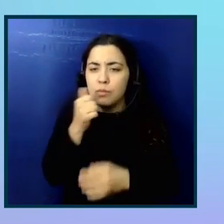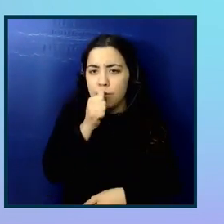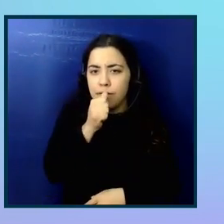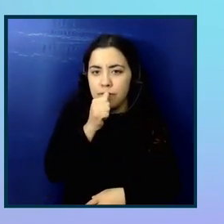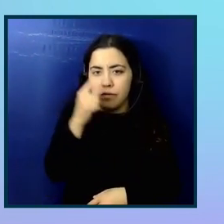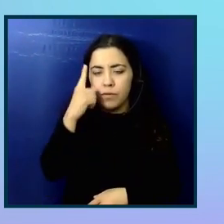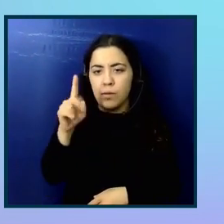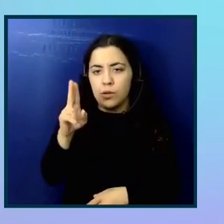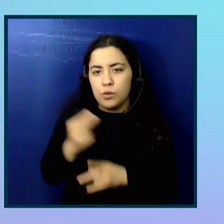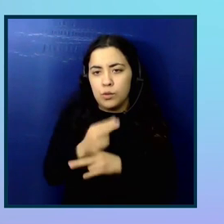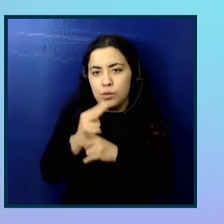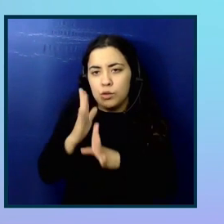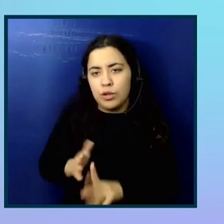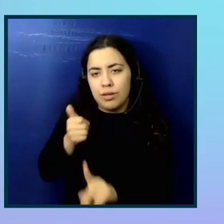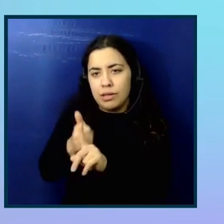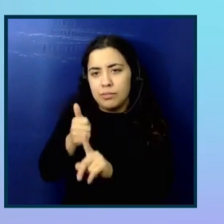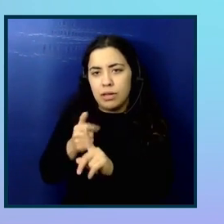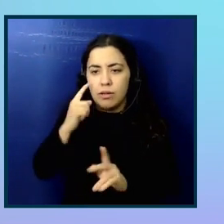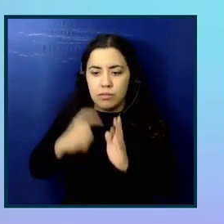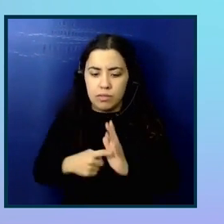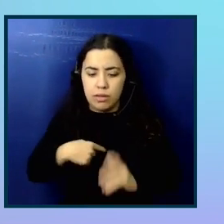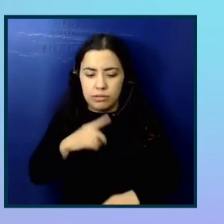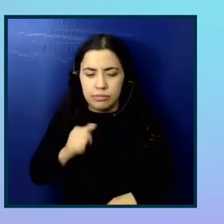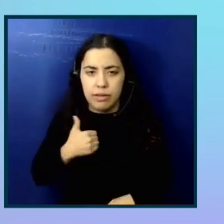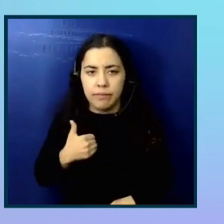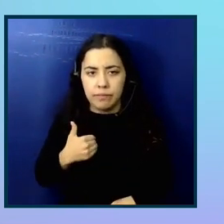for users who identify as having disabilities?